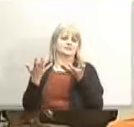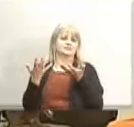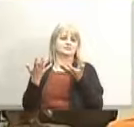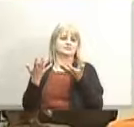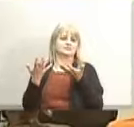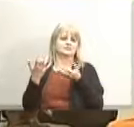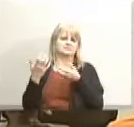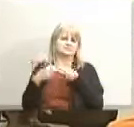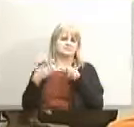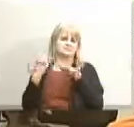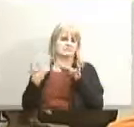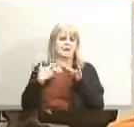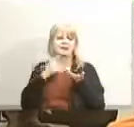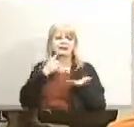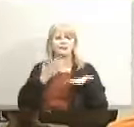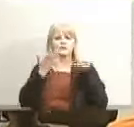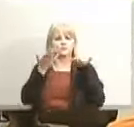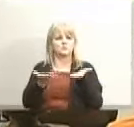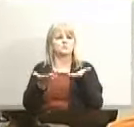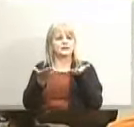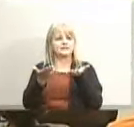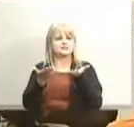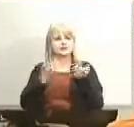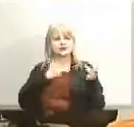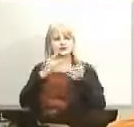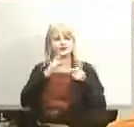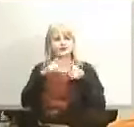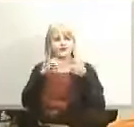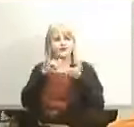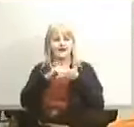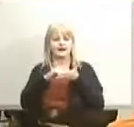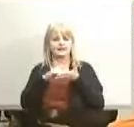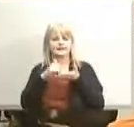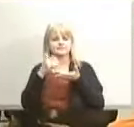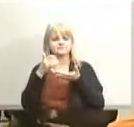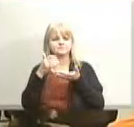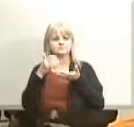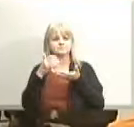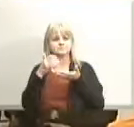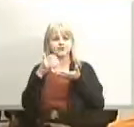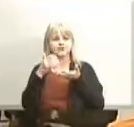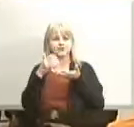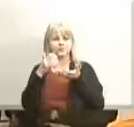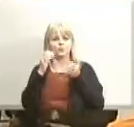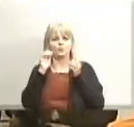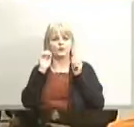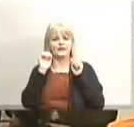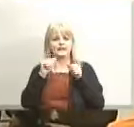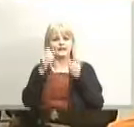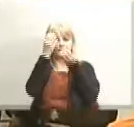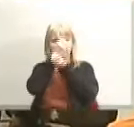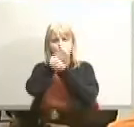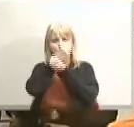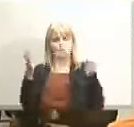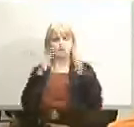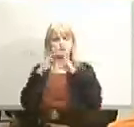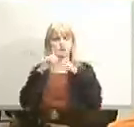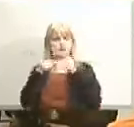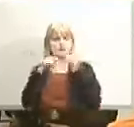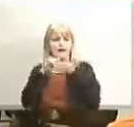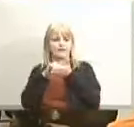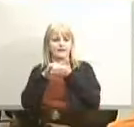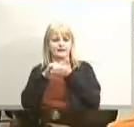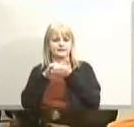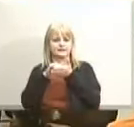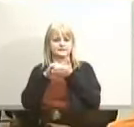i would raise that concern and make the request that some communication could be given to the community on that um let's